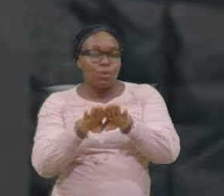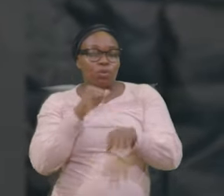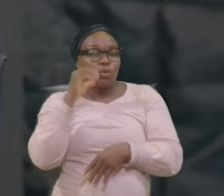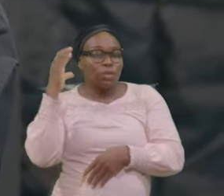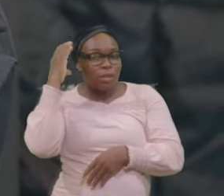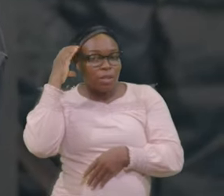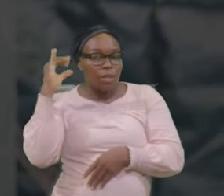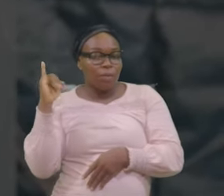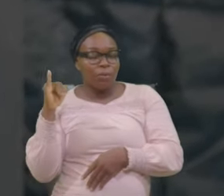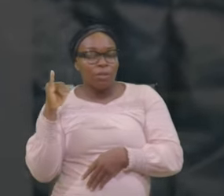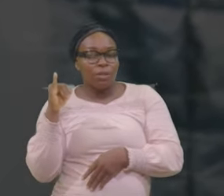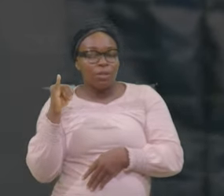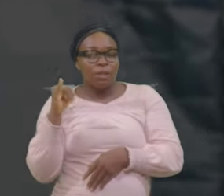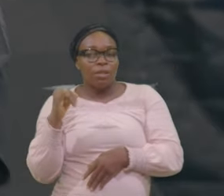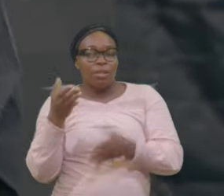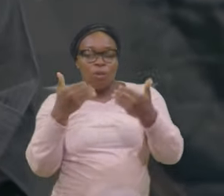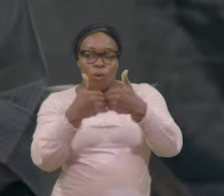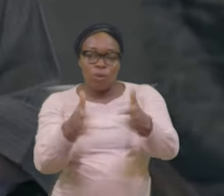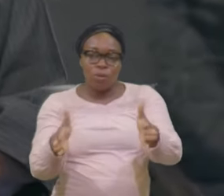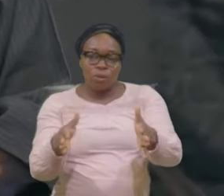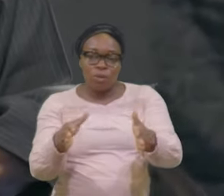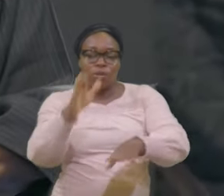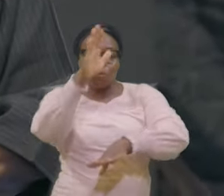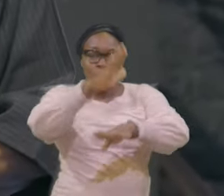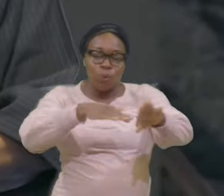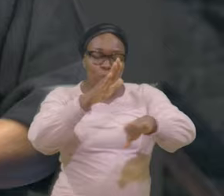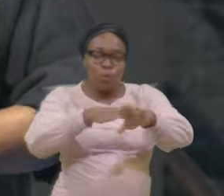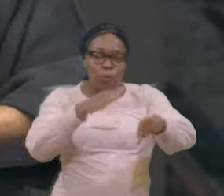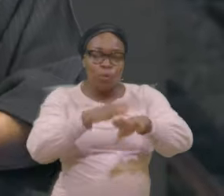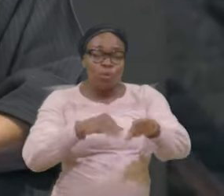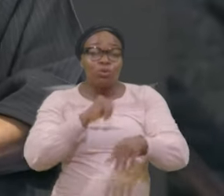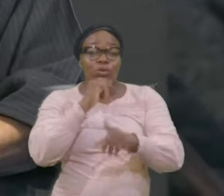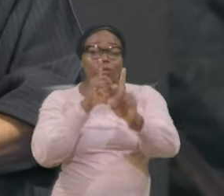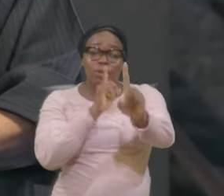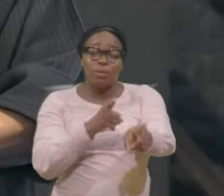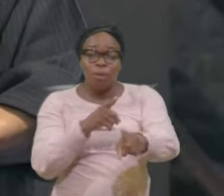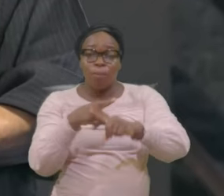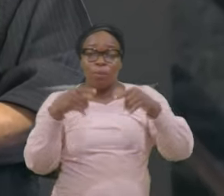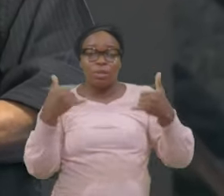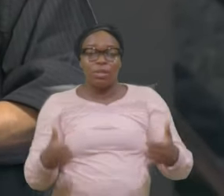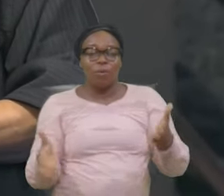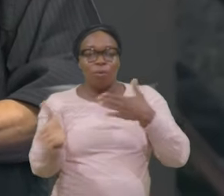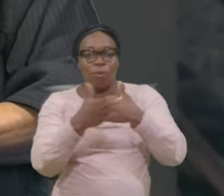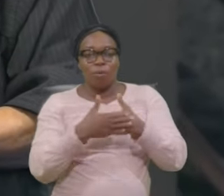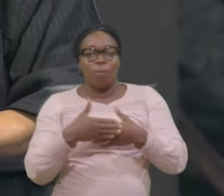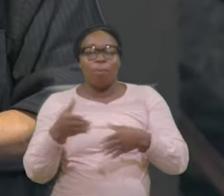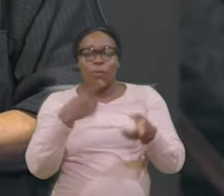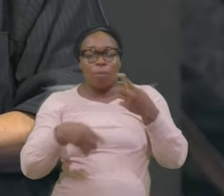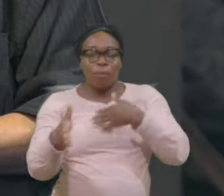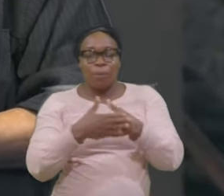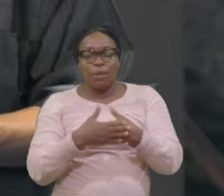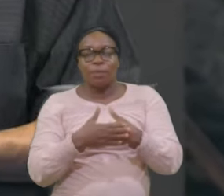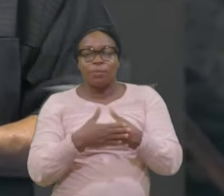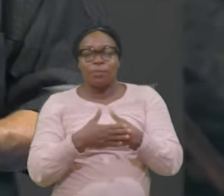says And they began To be married Your life Will bring joy In your family